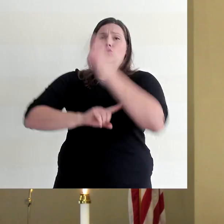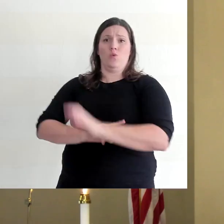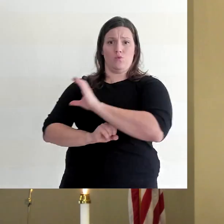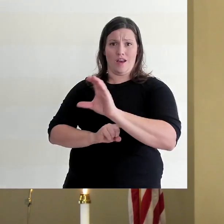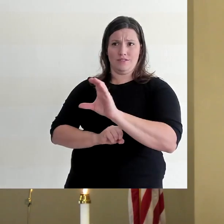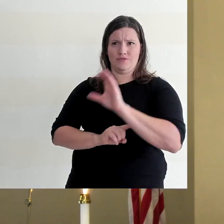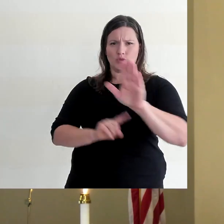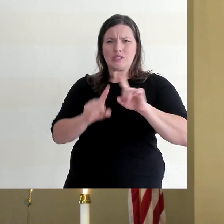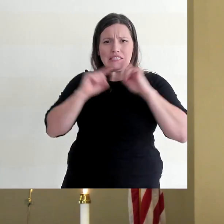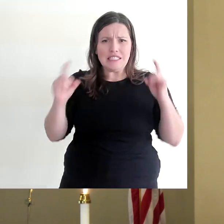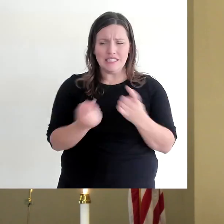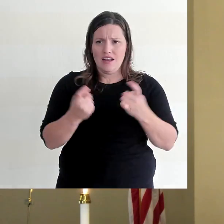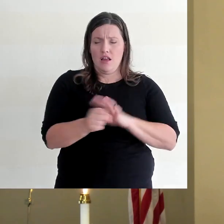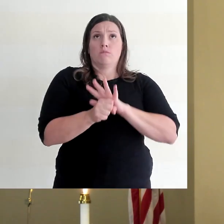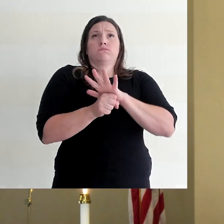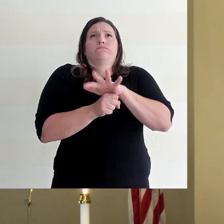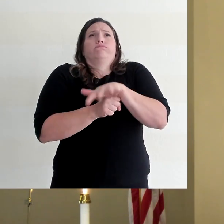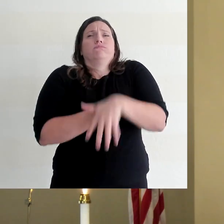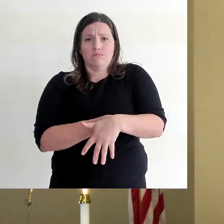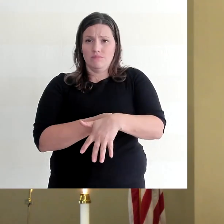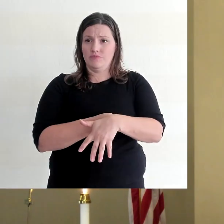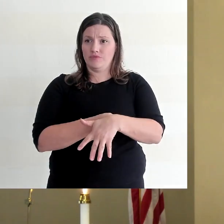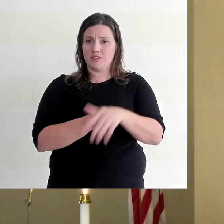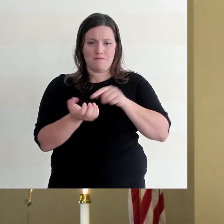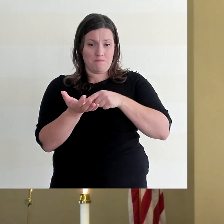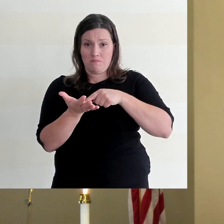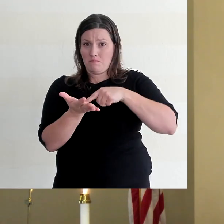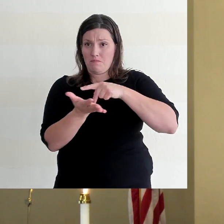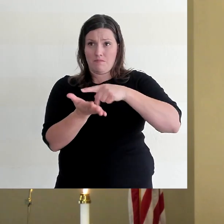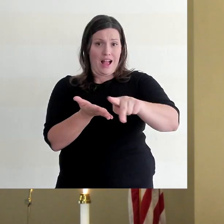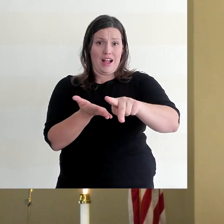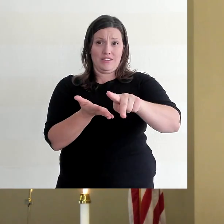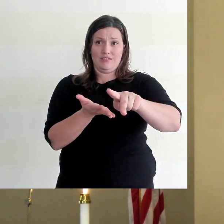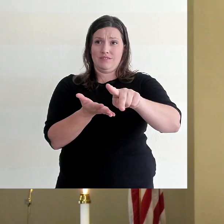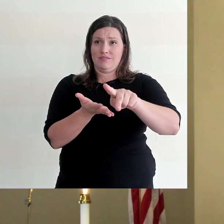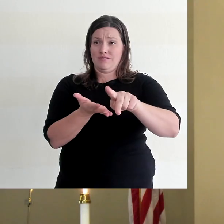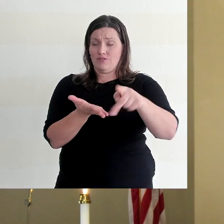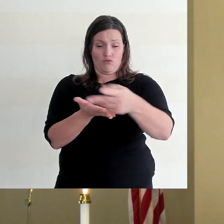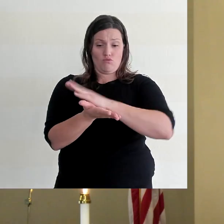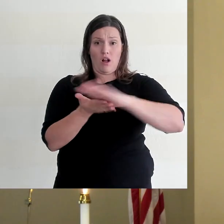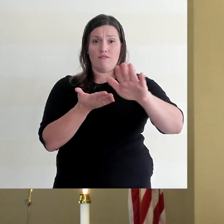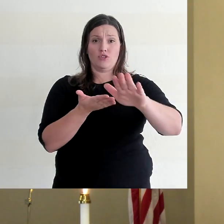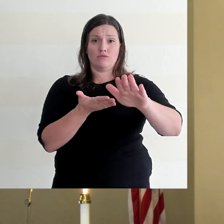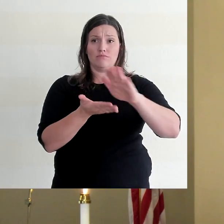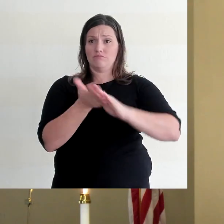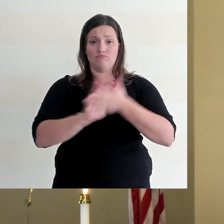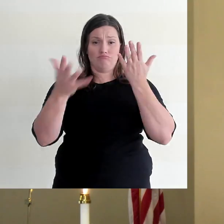Your sins are covered over. You are forgiven.